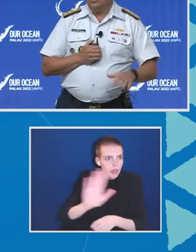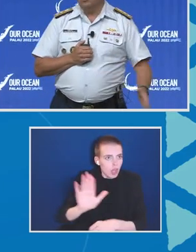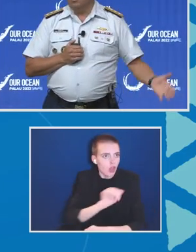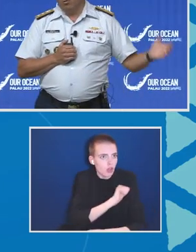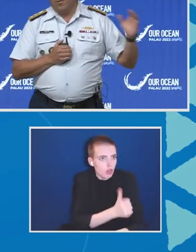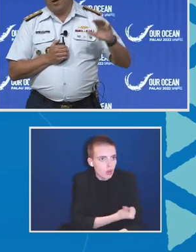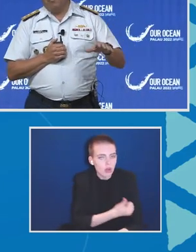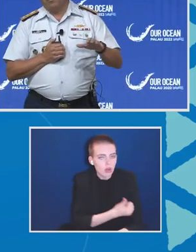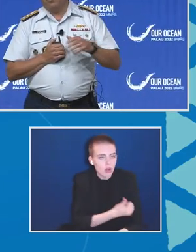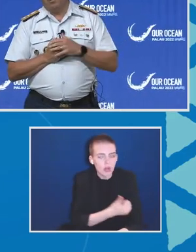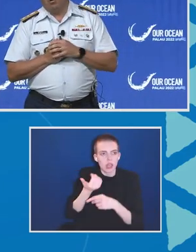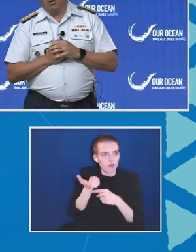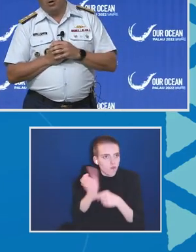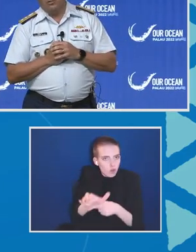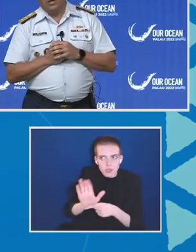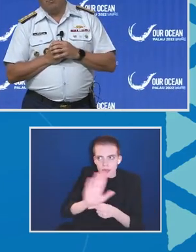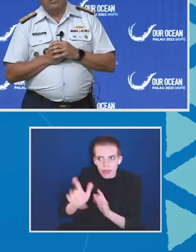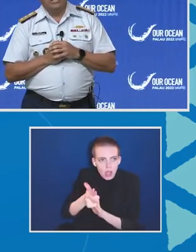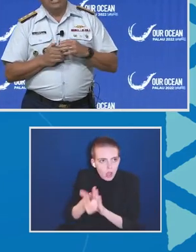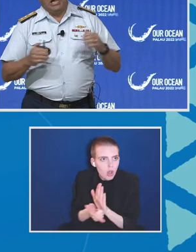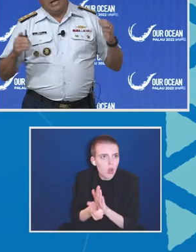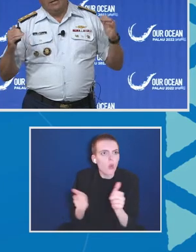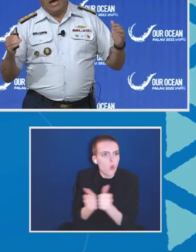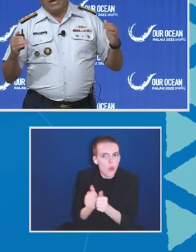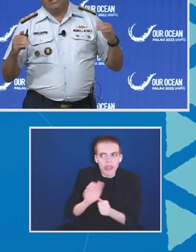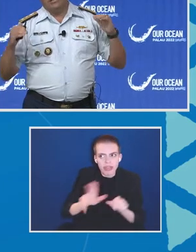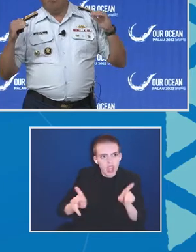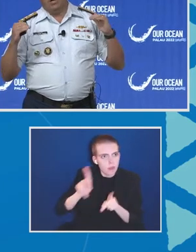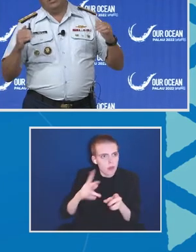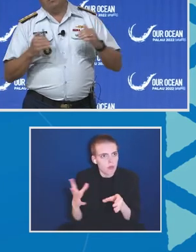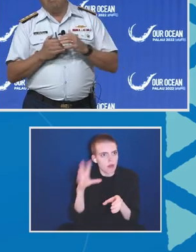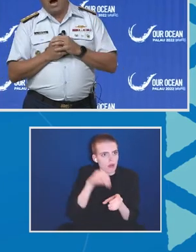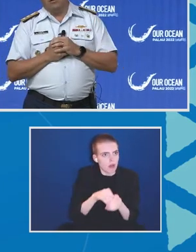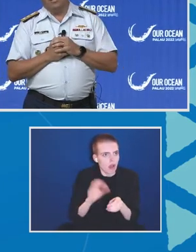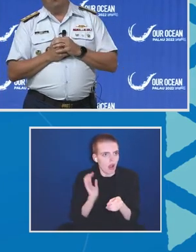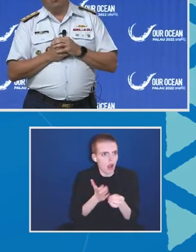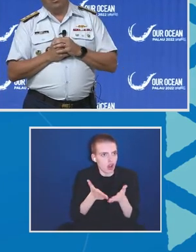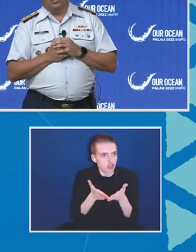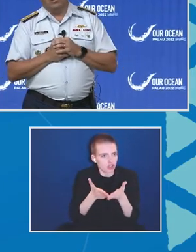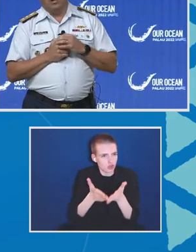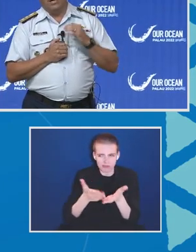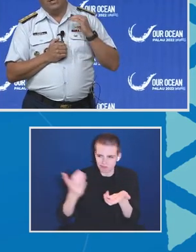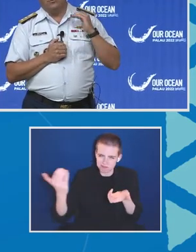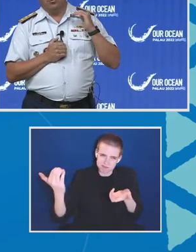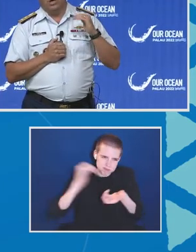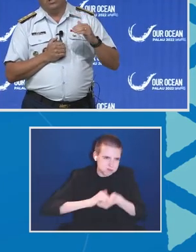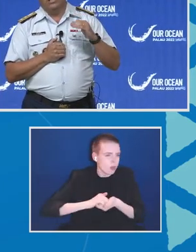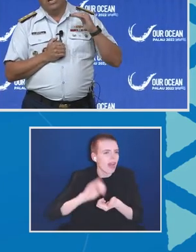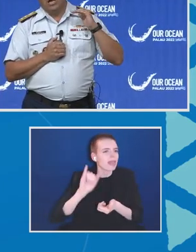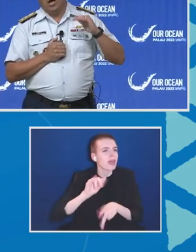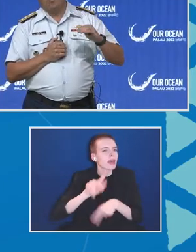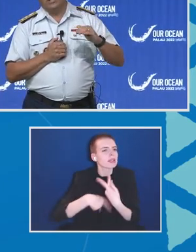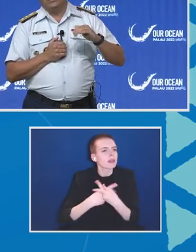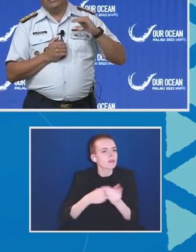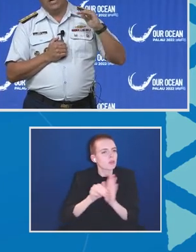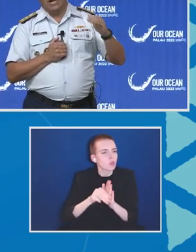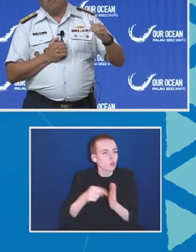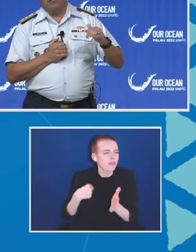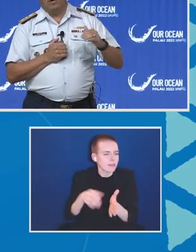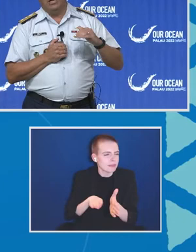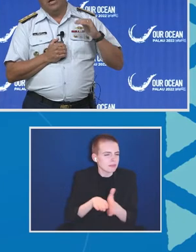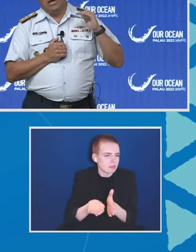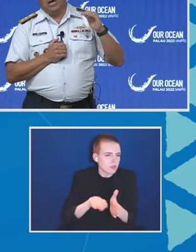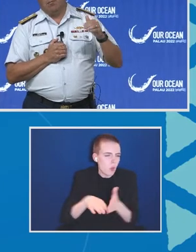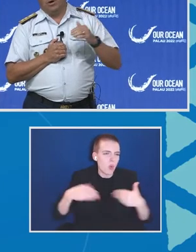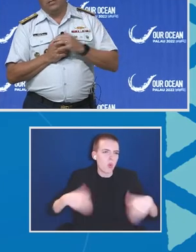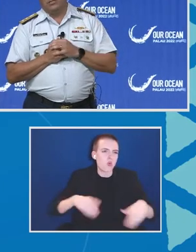waters with their people on board our ships. That is a model that we're working on that has really helped us get